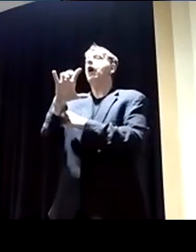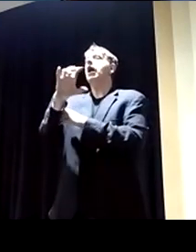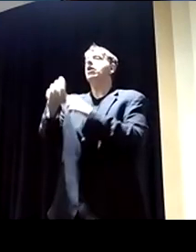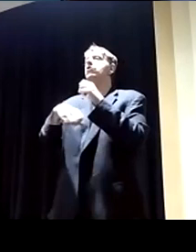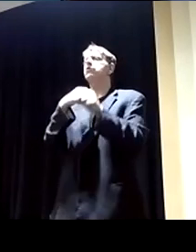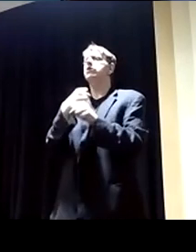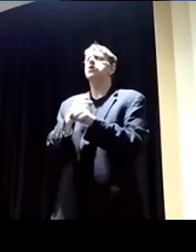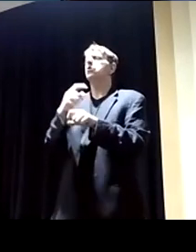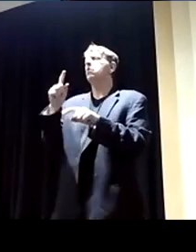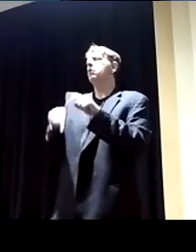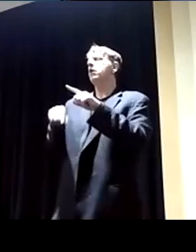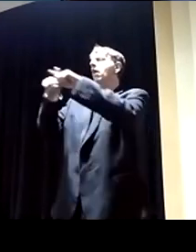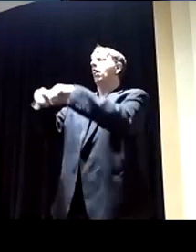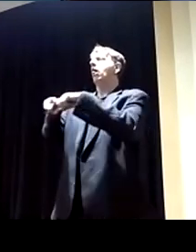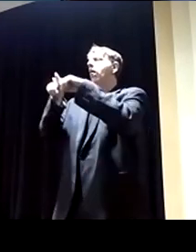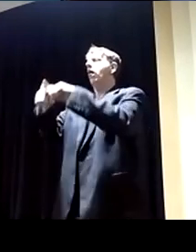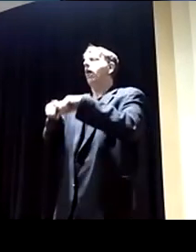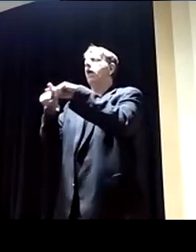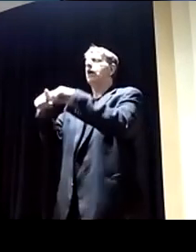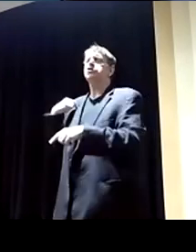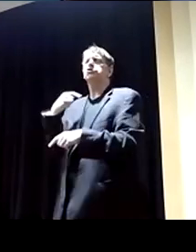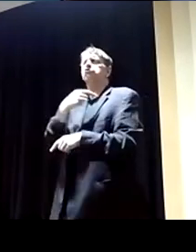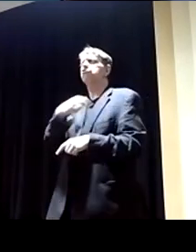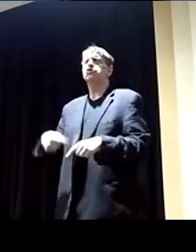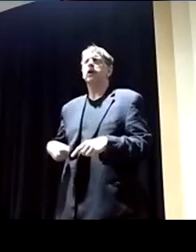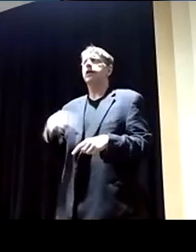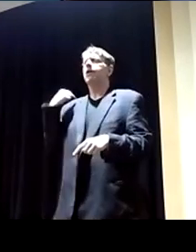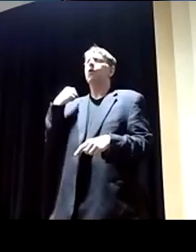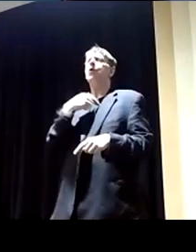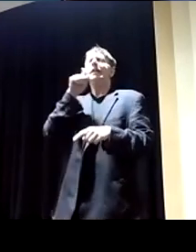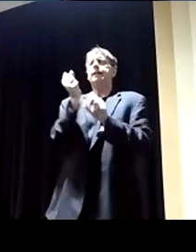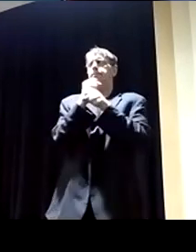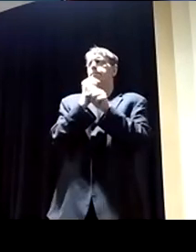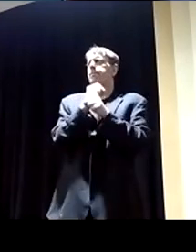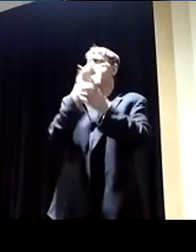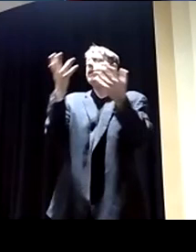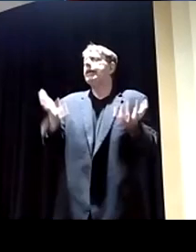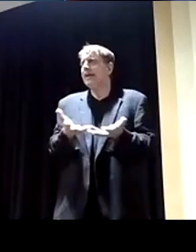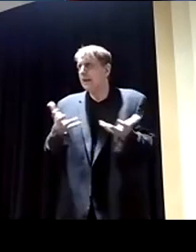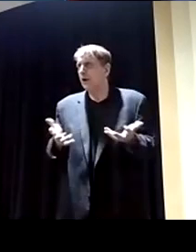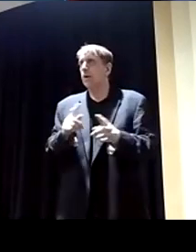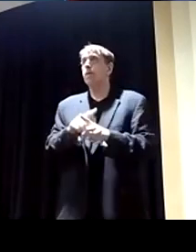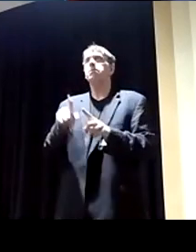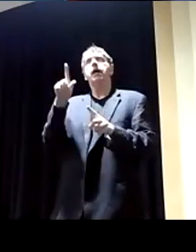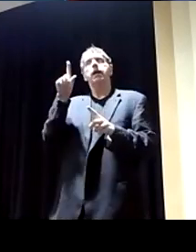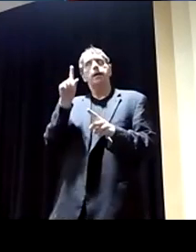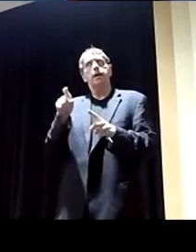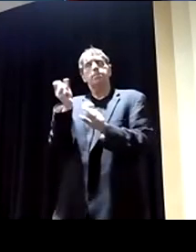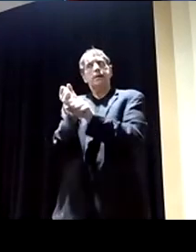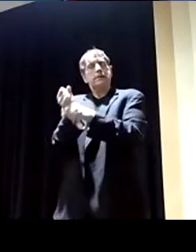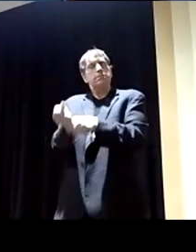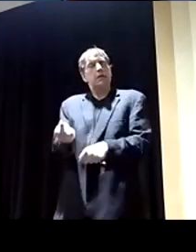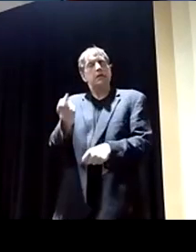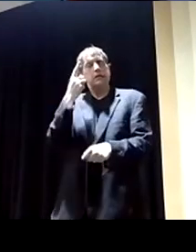offshore and outsource everything to China. We got to make stuff here in this country, but we have to do it in a way that's economically and